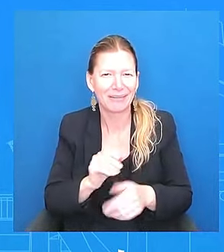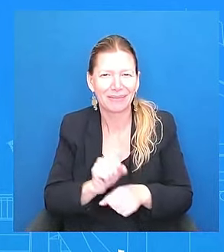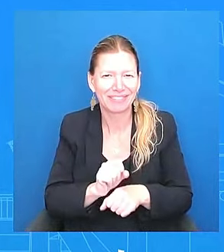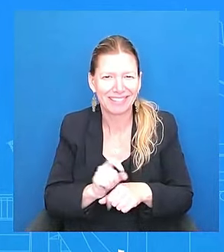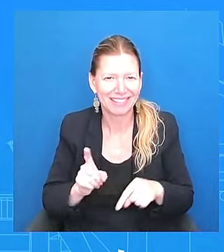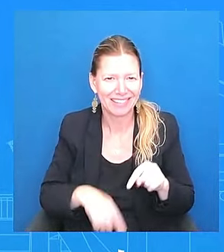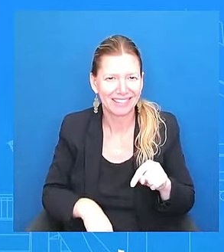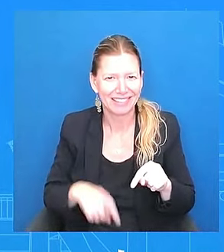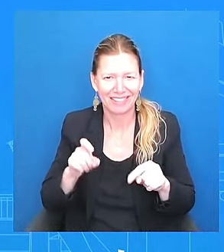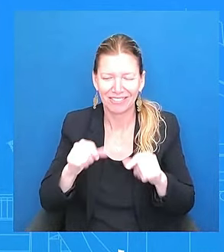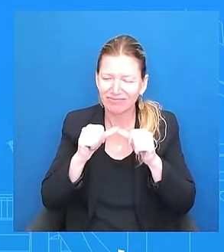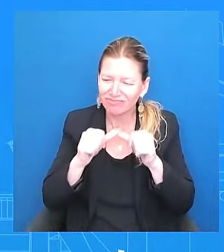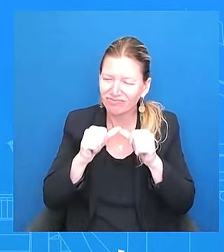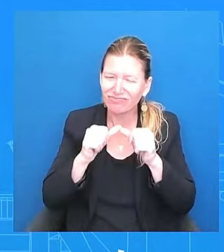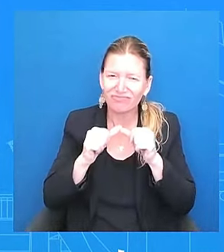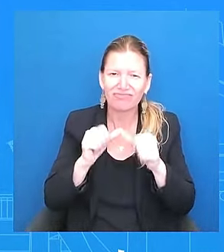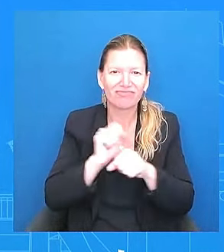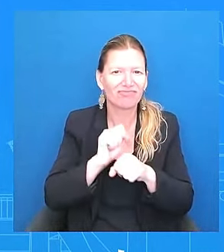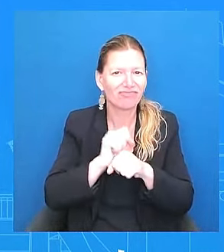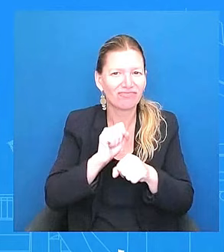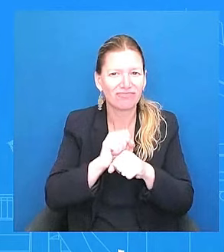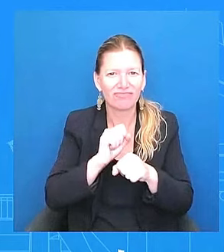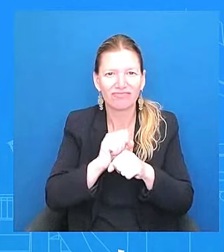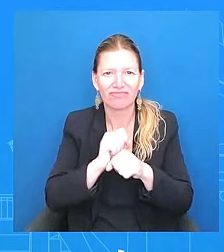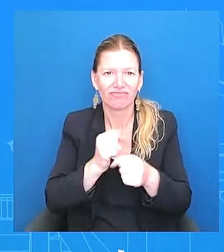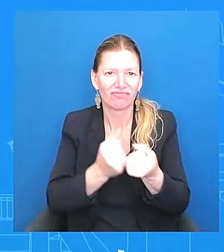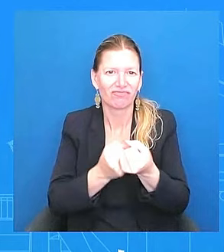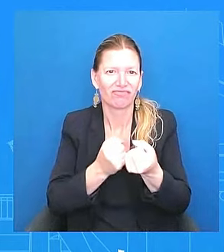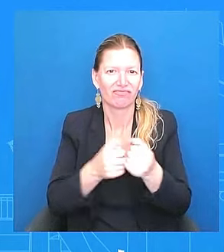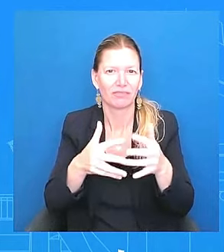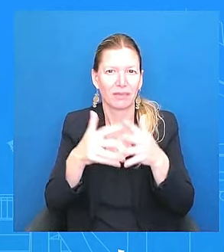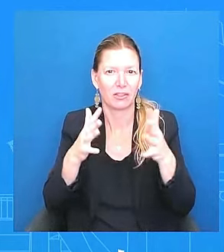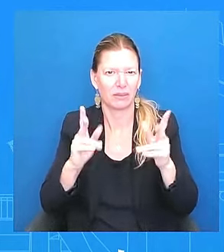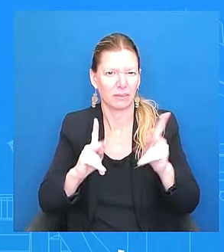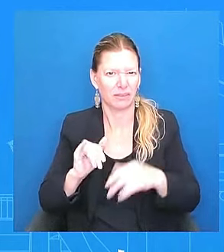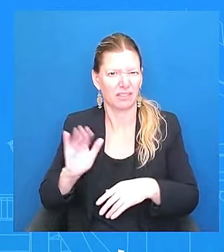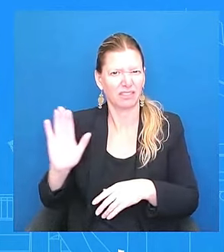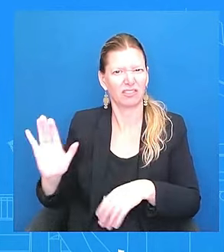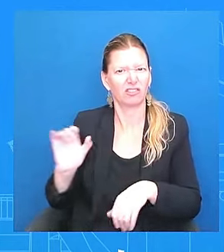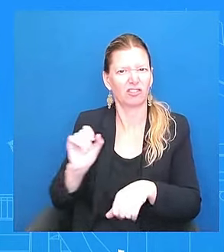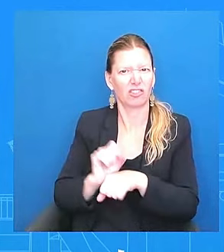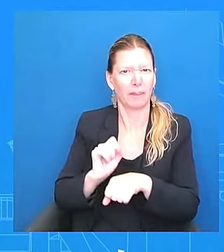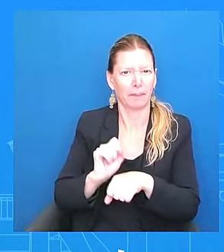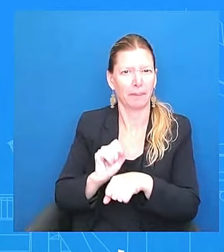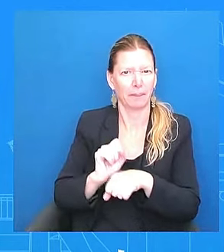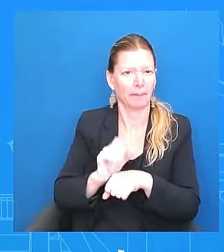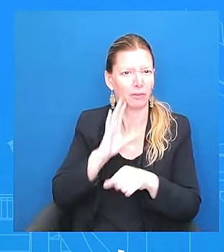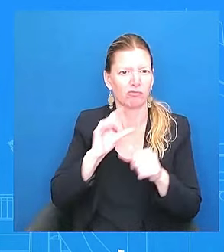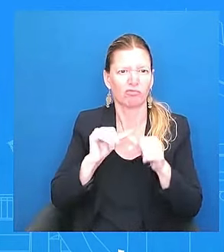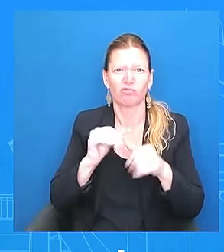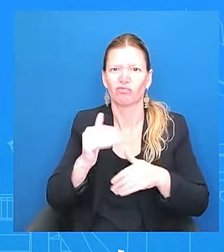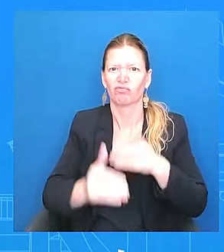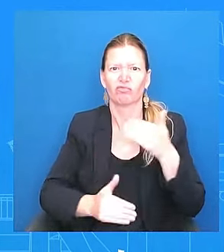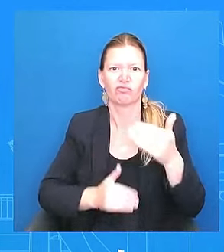continue to do. And that's what he's, that's how, that's how he's going to move forward. All right, everybody. Thanks everyone.